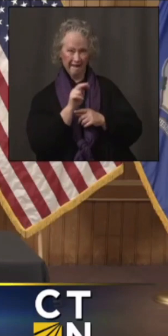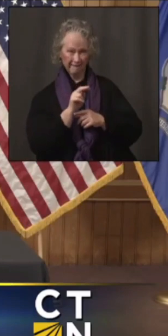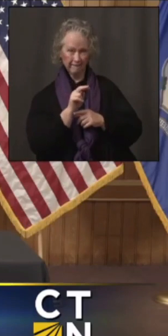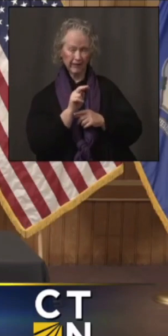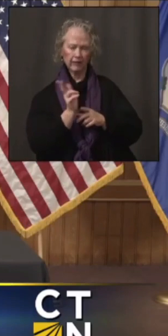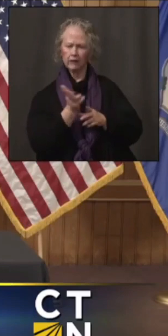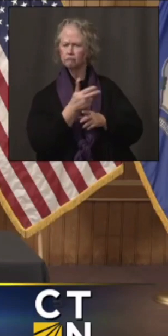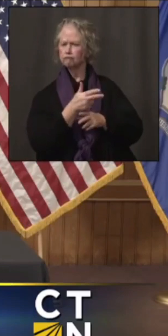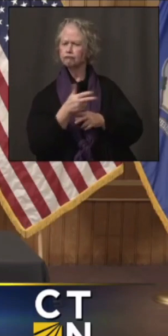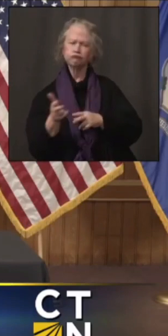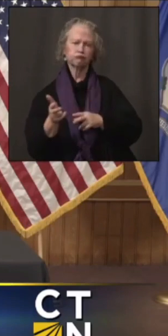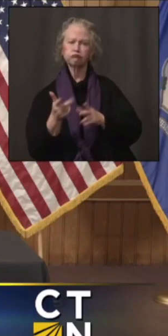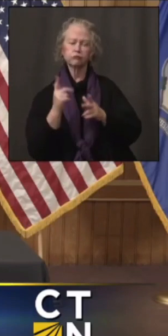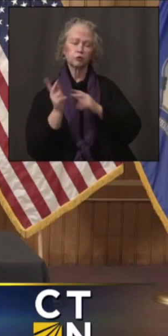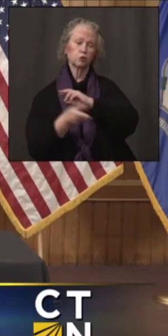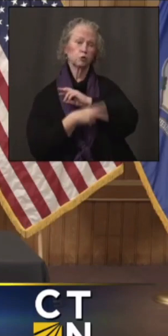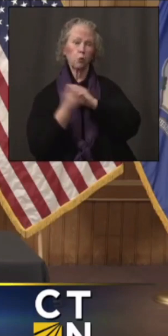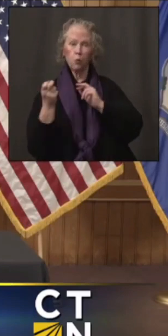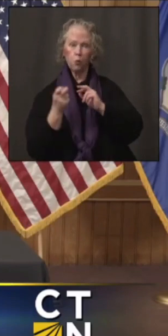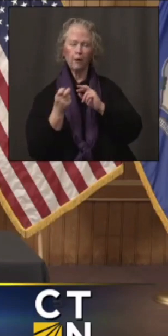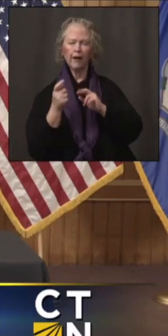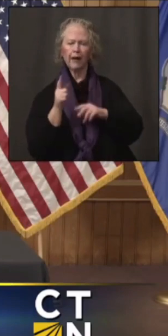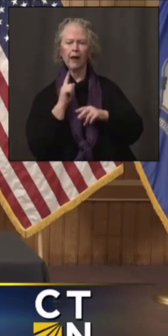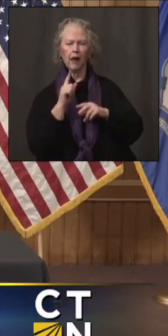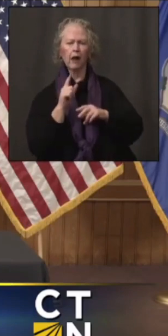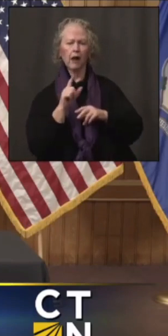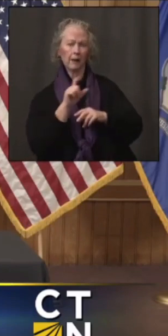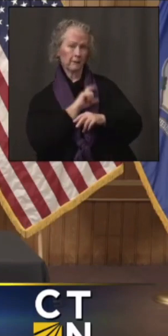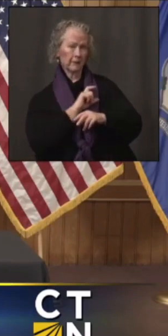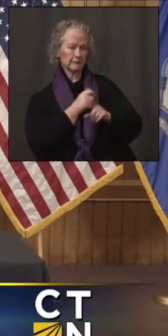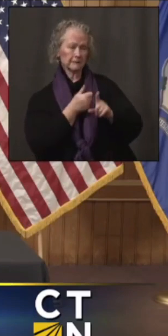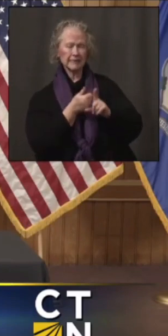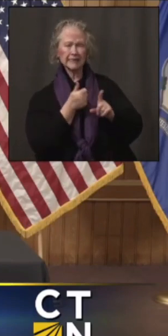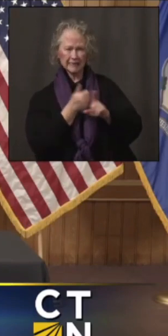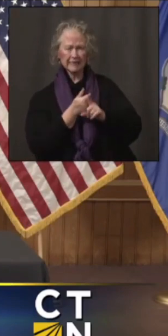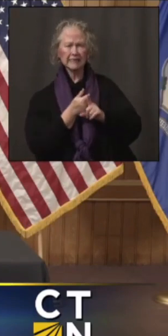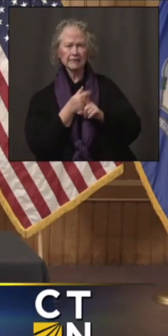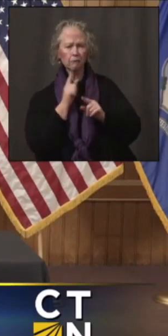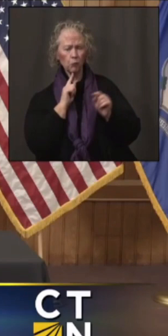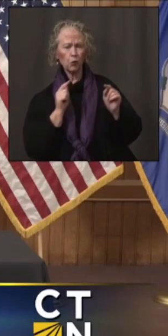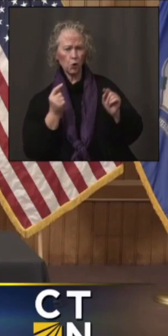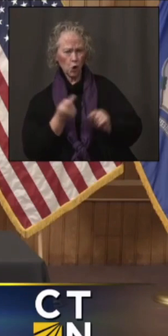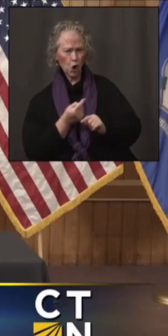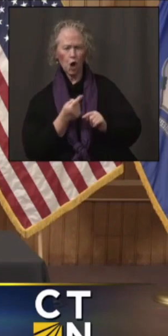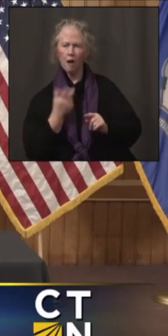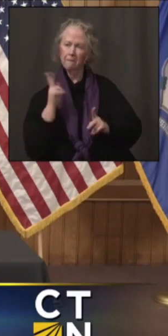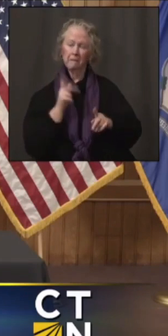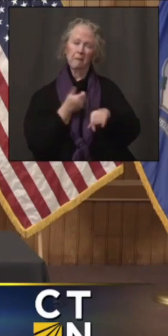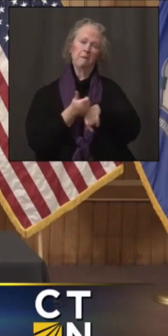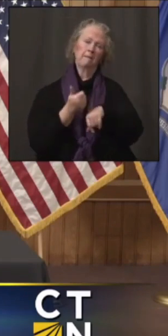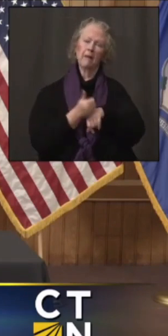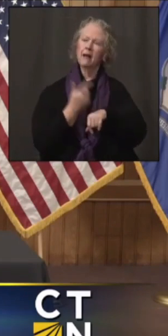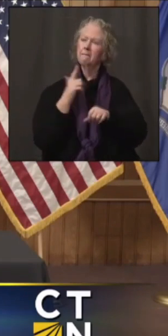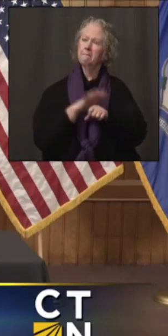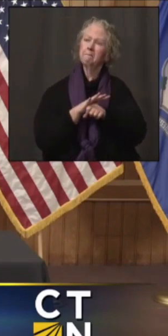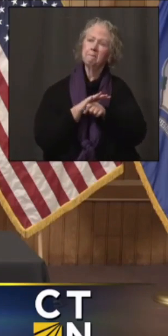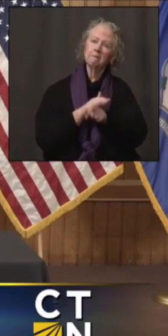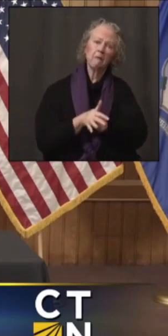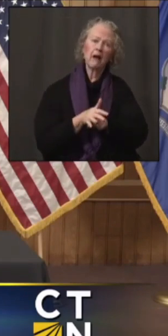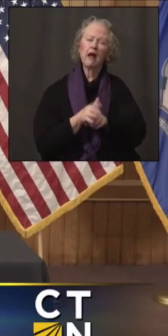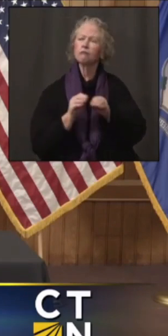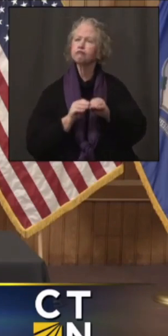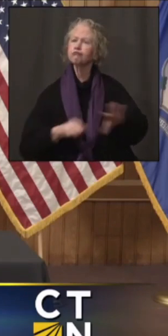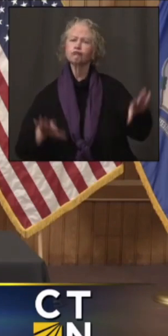nearly doubled in some cities. Many officials say this is due to the COVID pandemic, specifically the rise in crime committed by